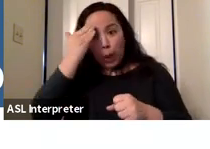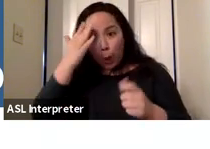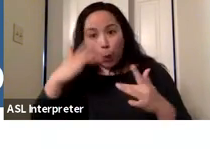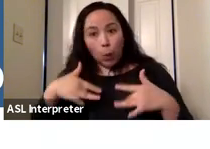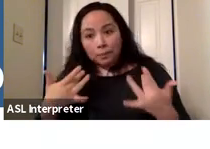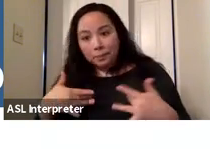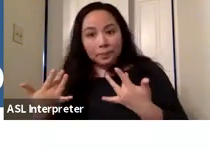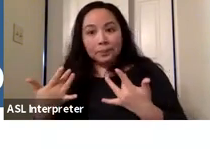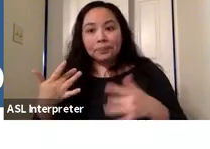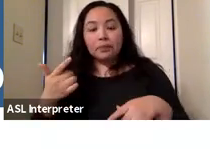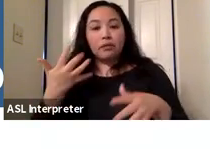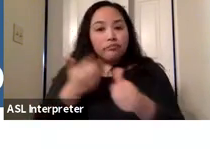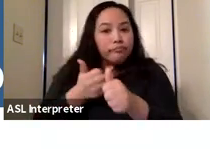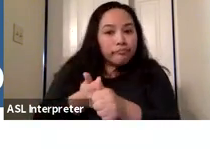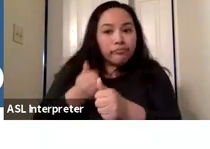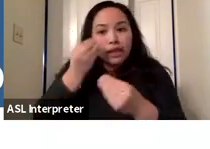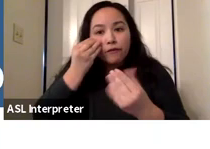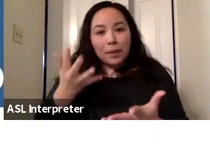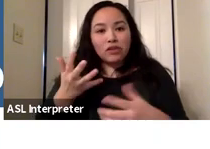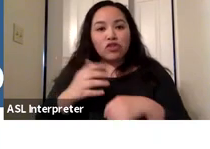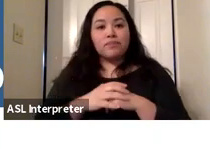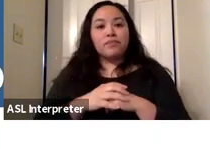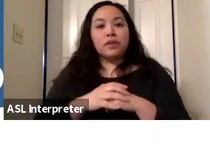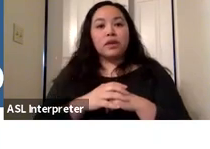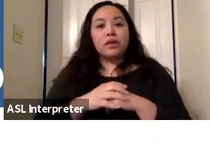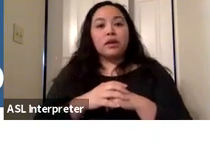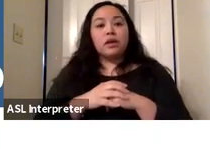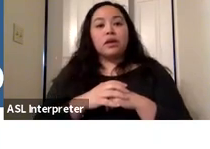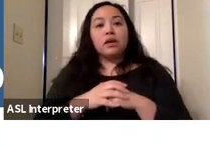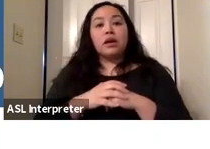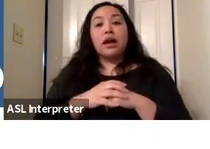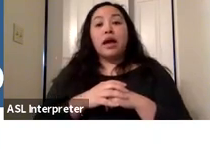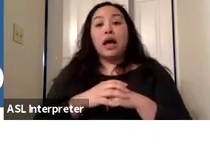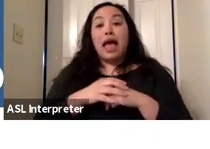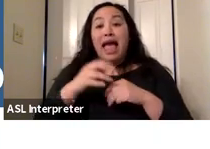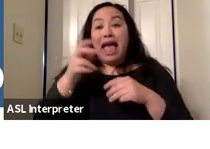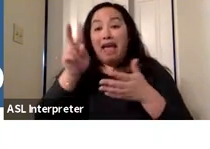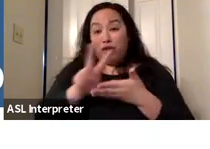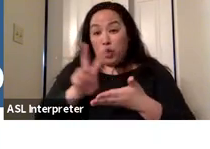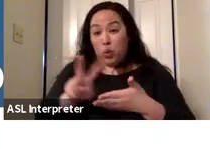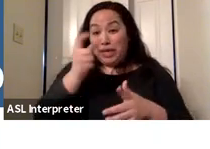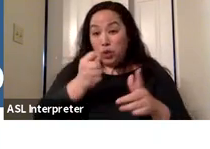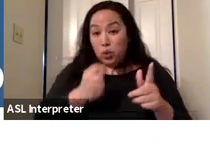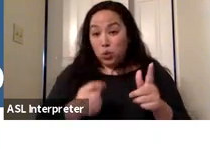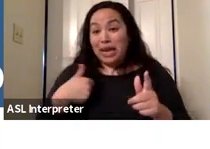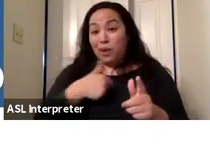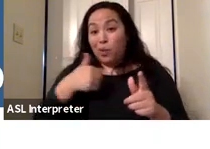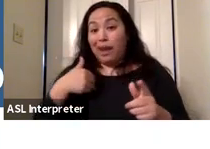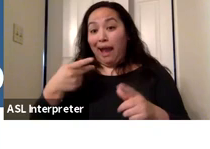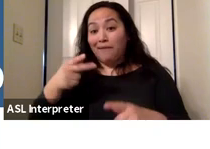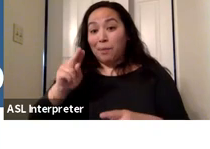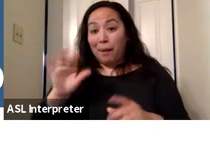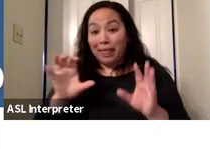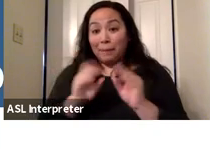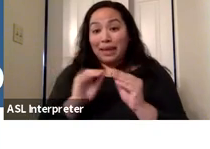vaccine and COVID 19 information. Every other Tuesday at 5 30 PM we have a public meeting which is our